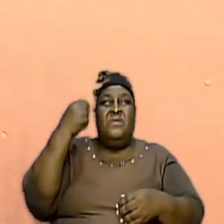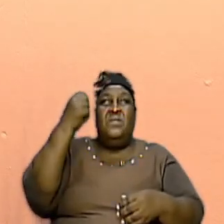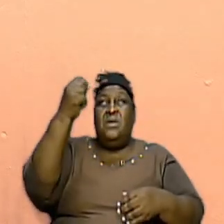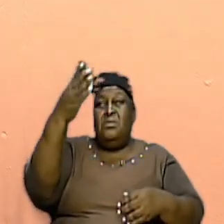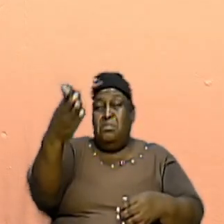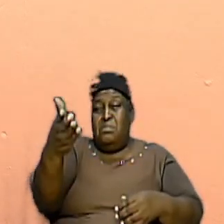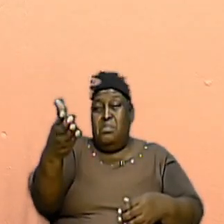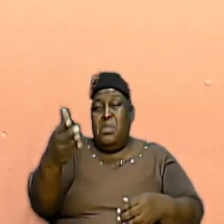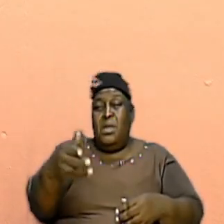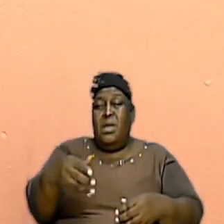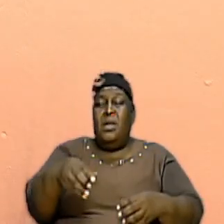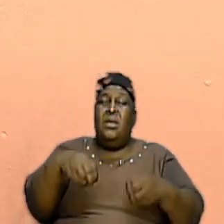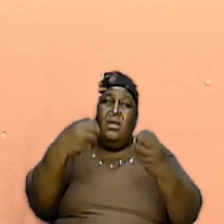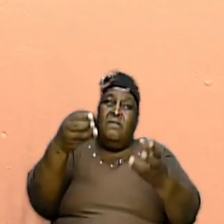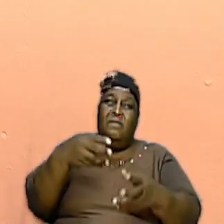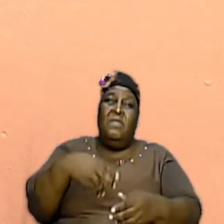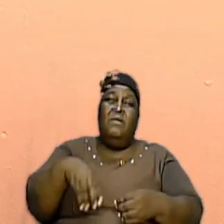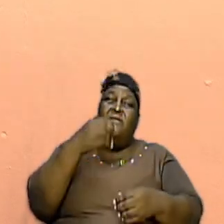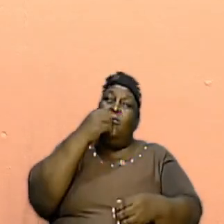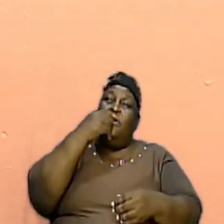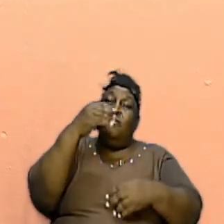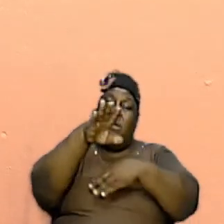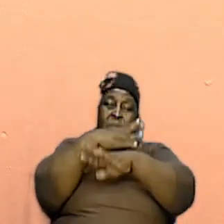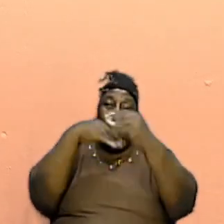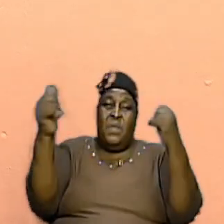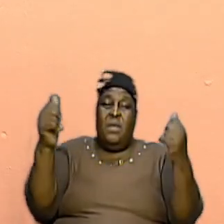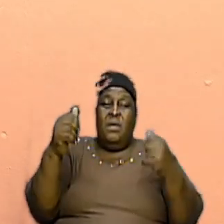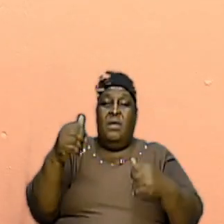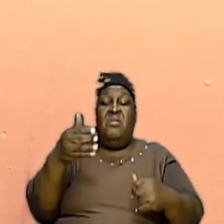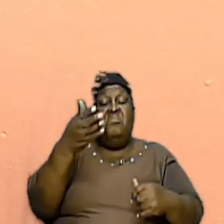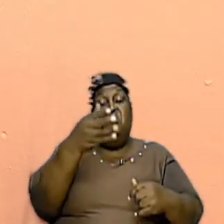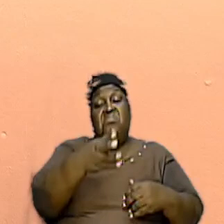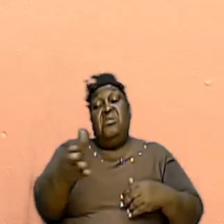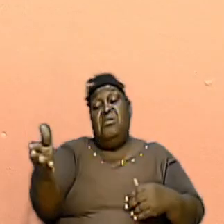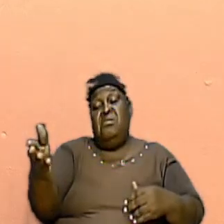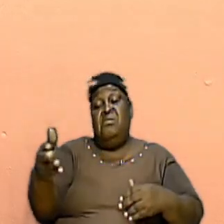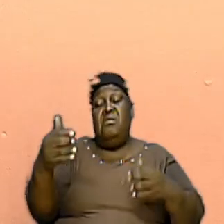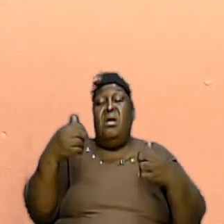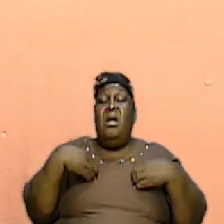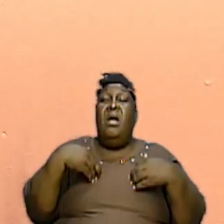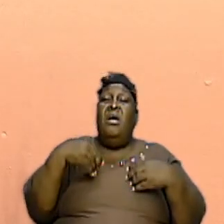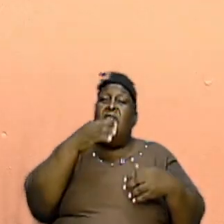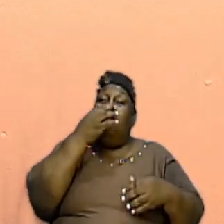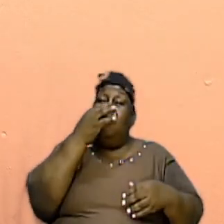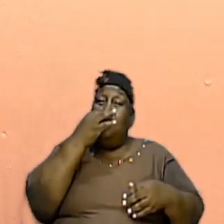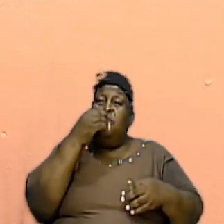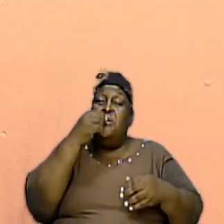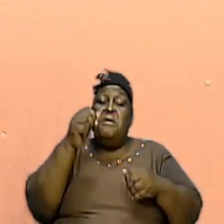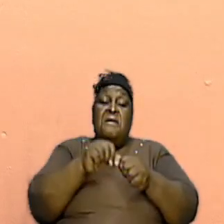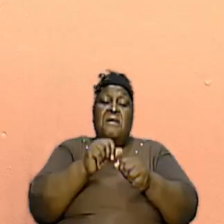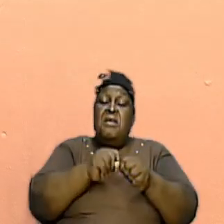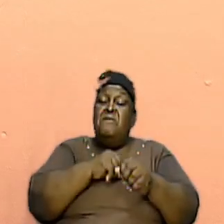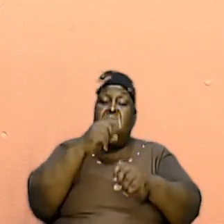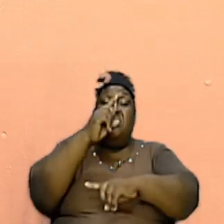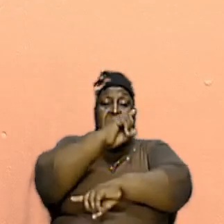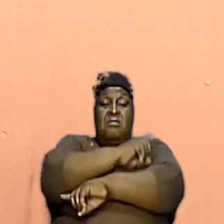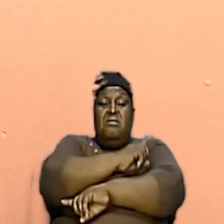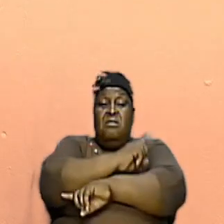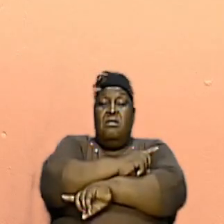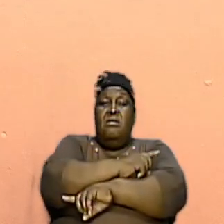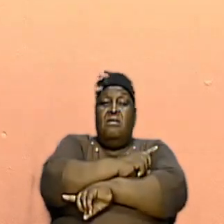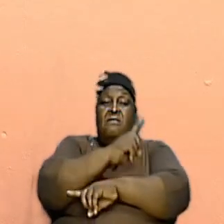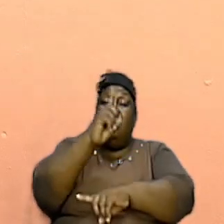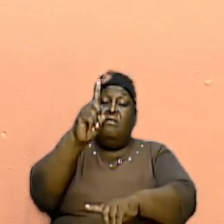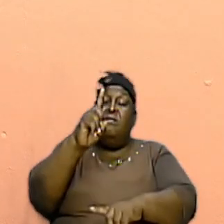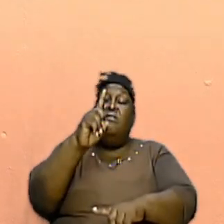And They Had Manna Every Single Day For The